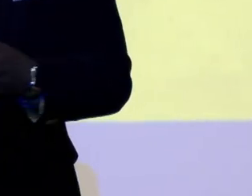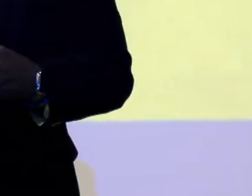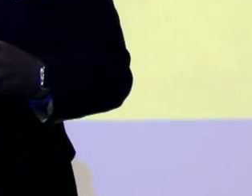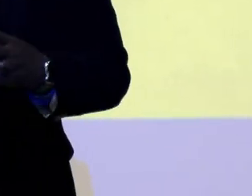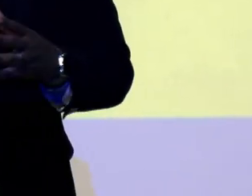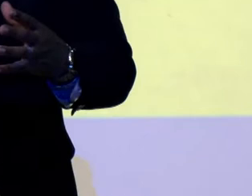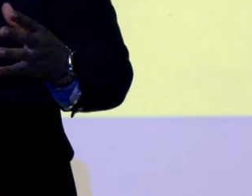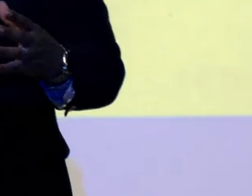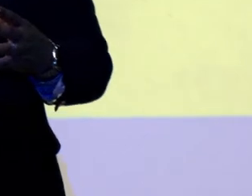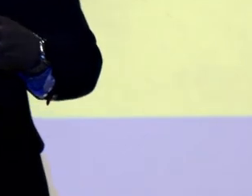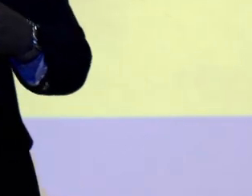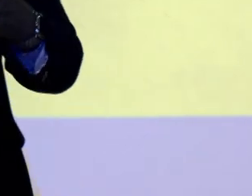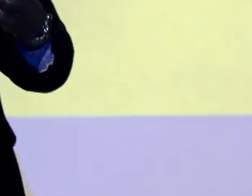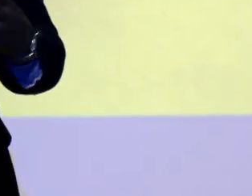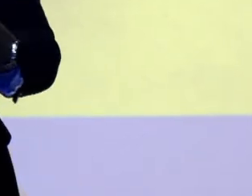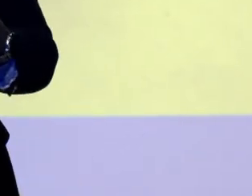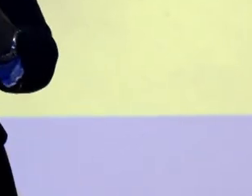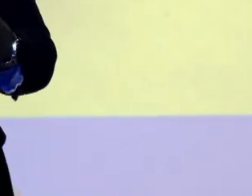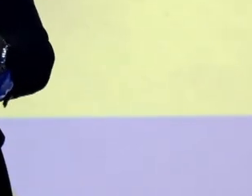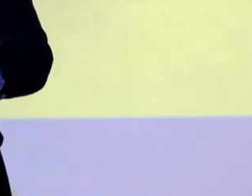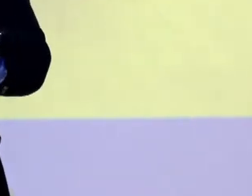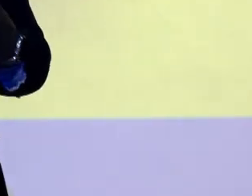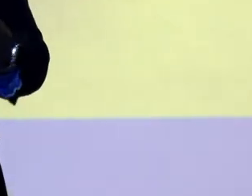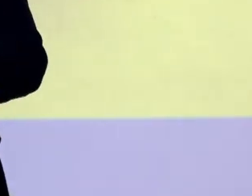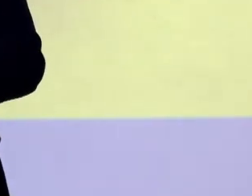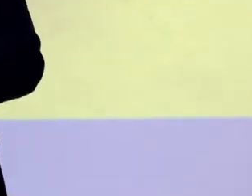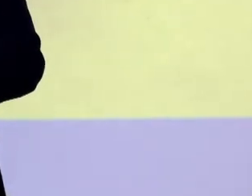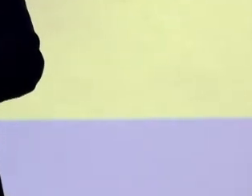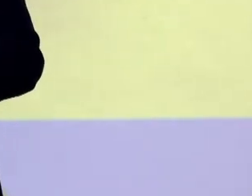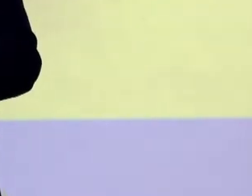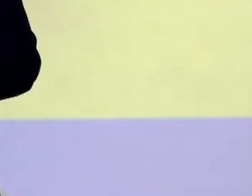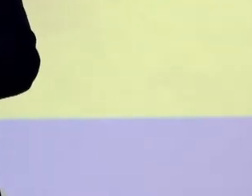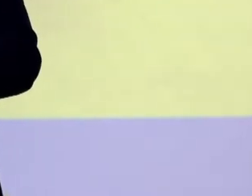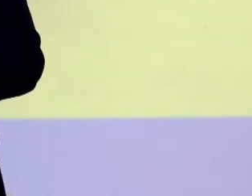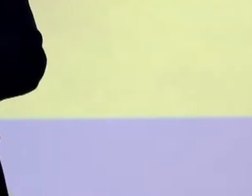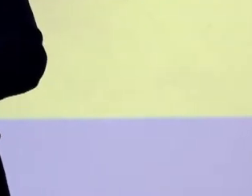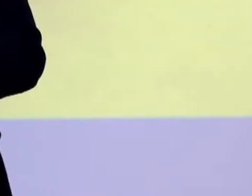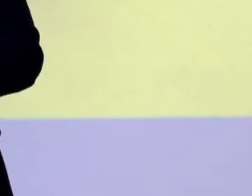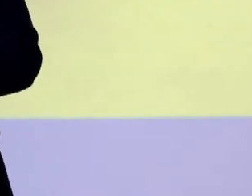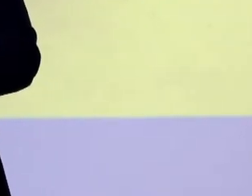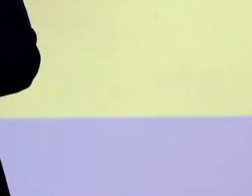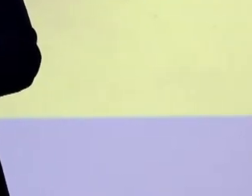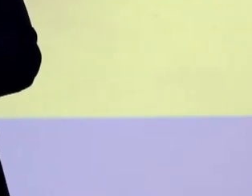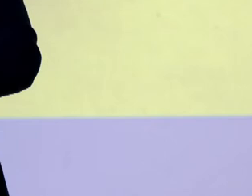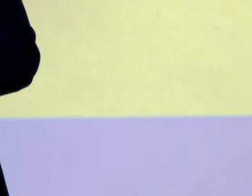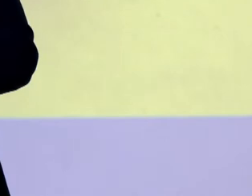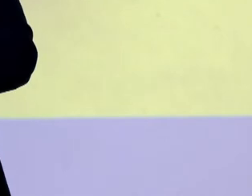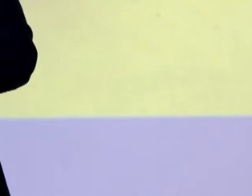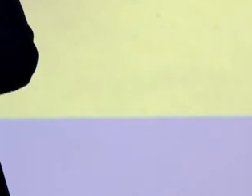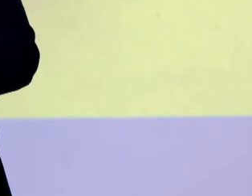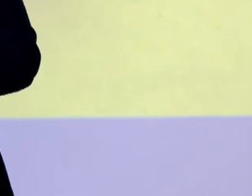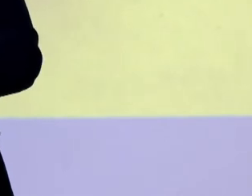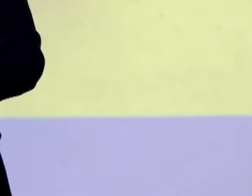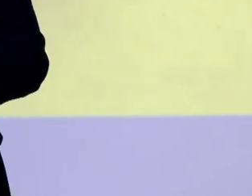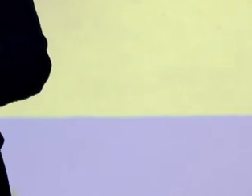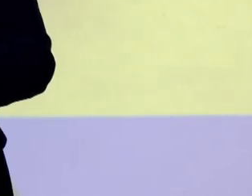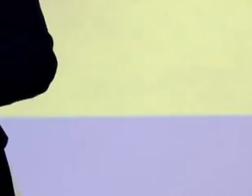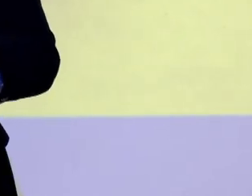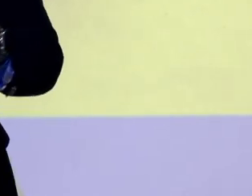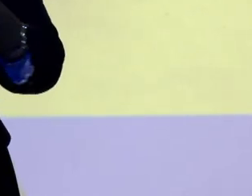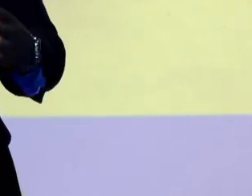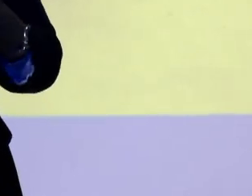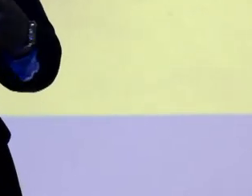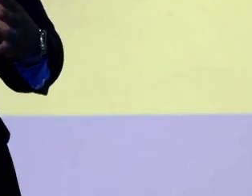door And that naturally would create kind of a bottleneck So they allow Are now allowing students to come into the building